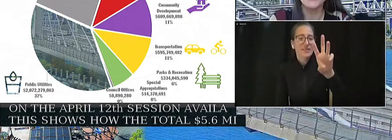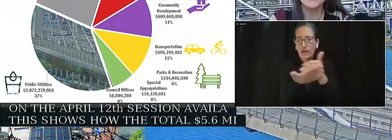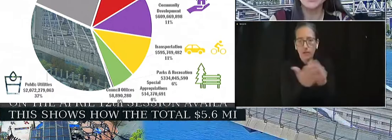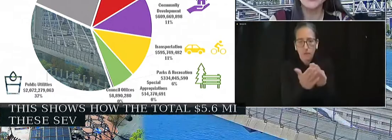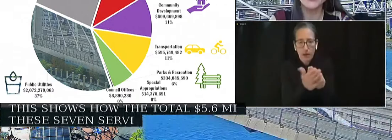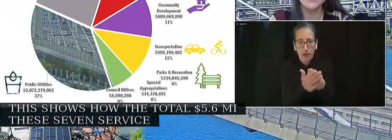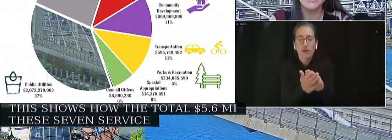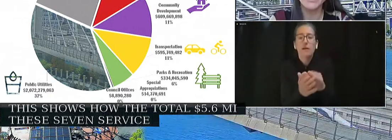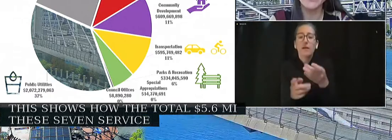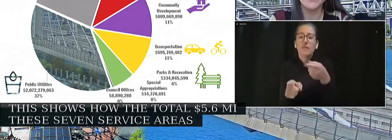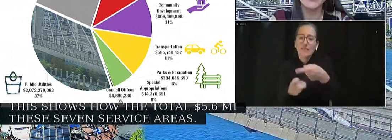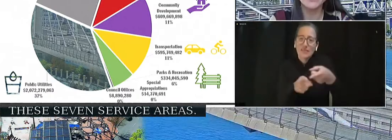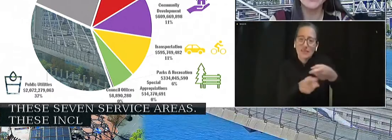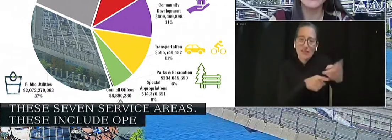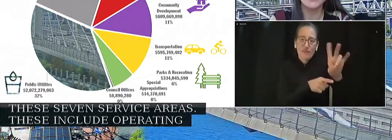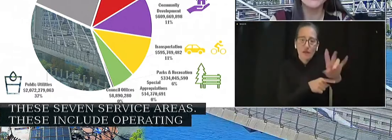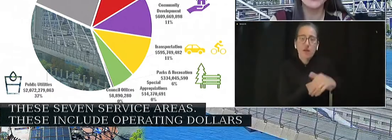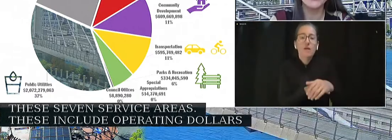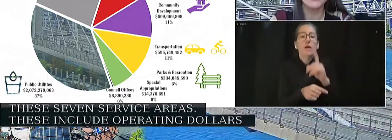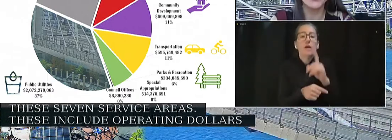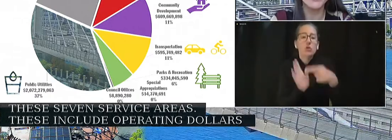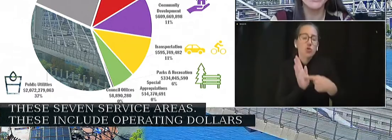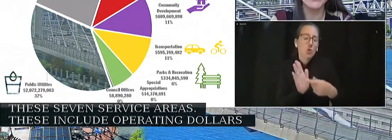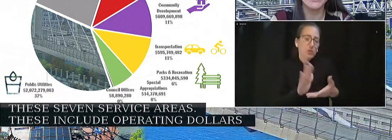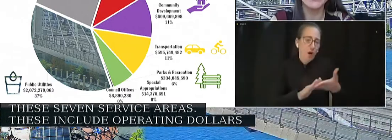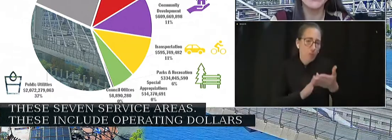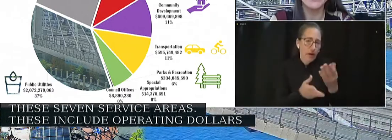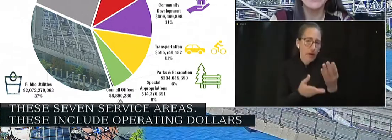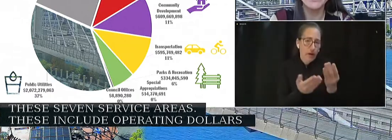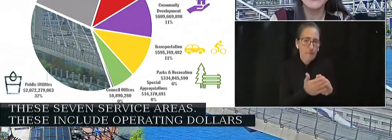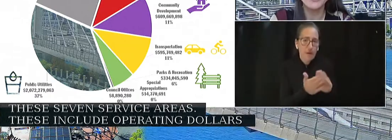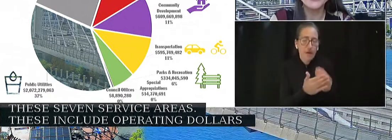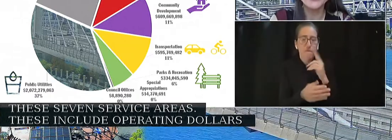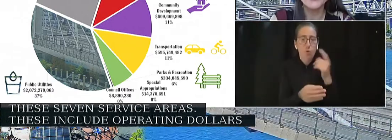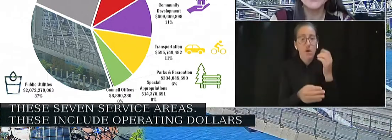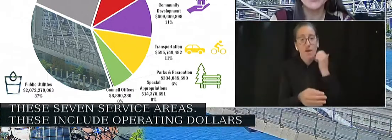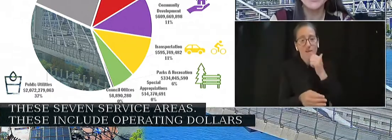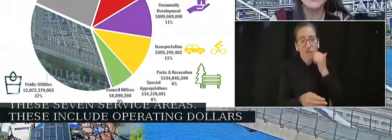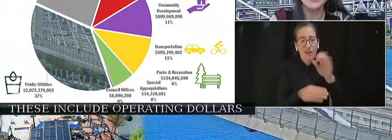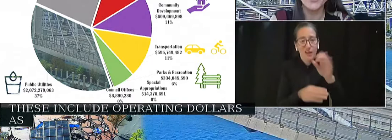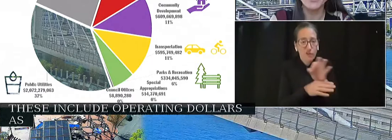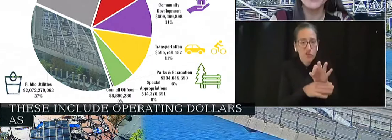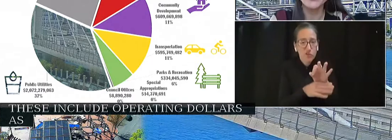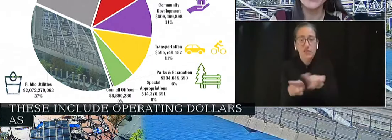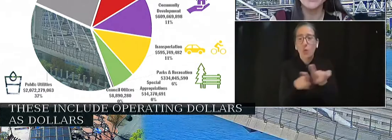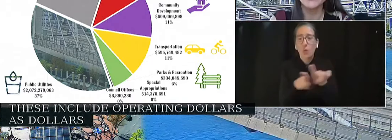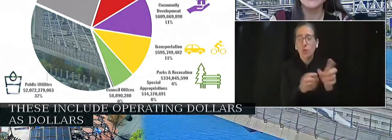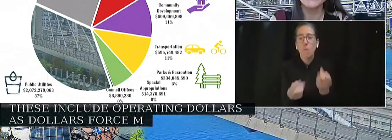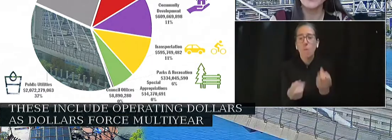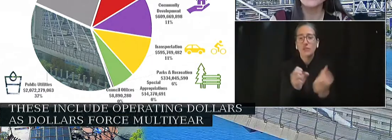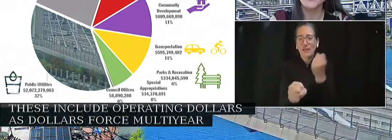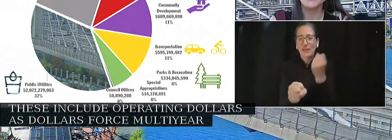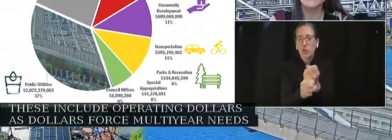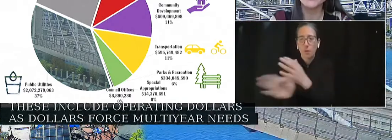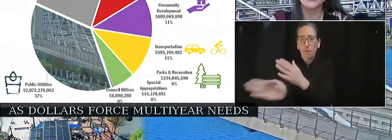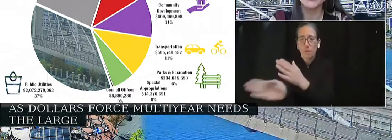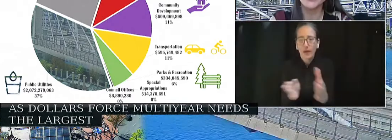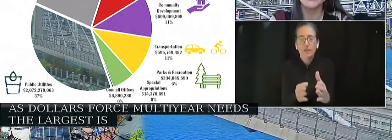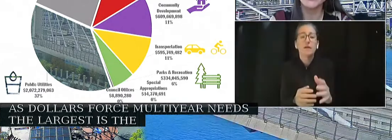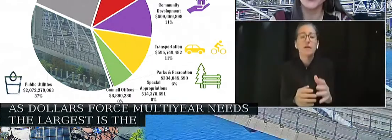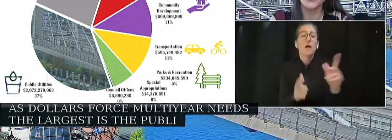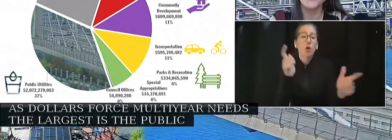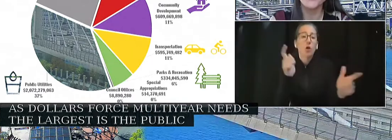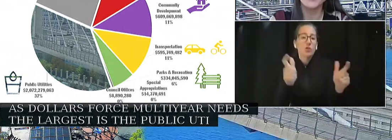include both operating dollars for day-to-day functions, as well as dollars for multi-year needs. The largest service area is our public utilities, followed by